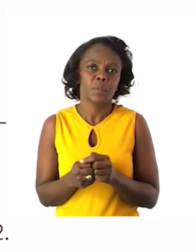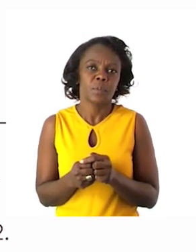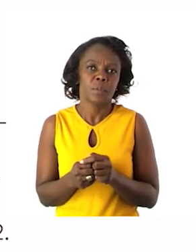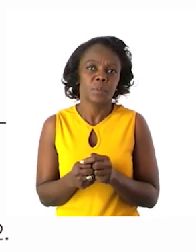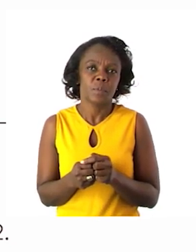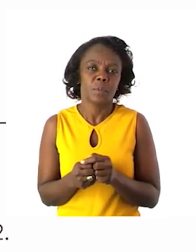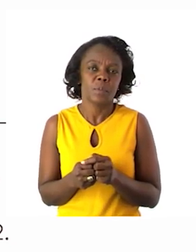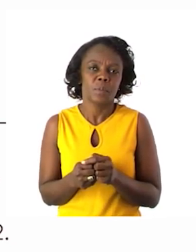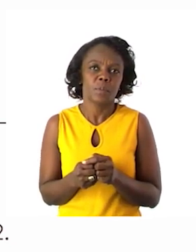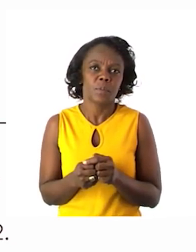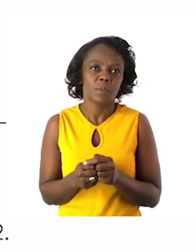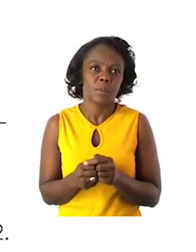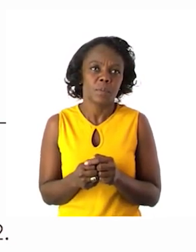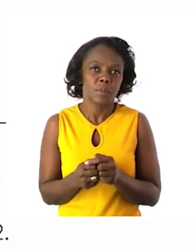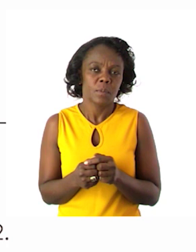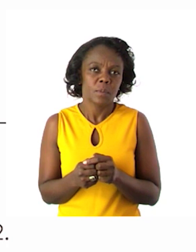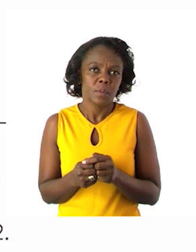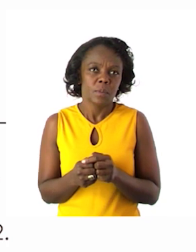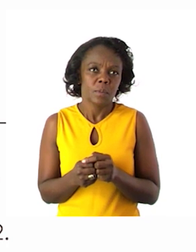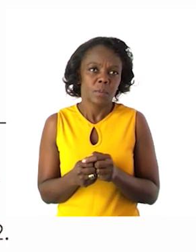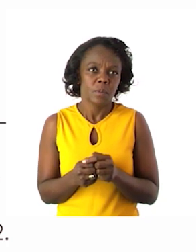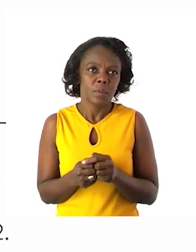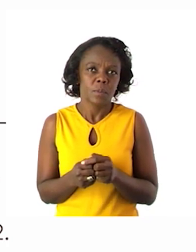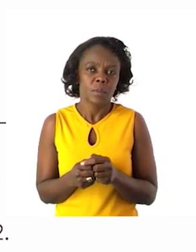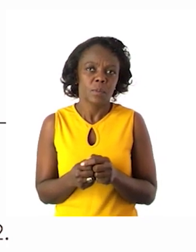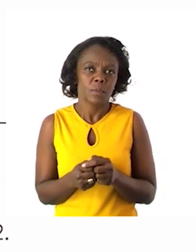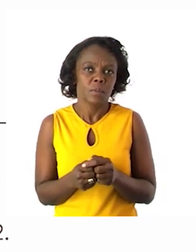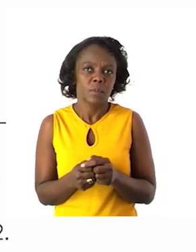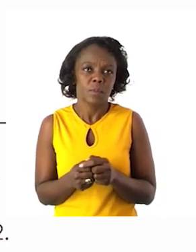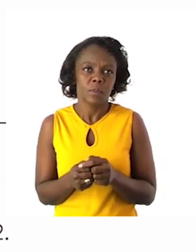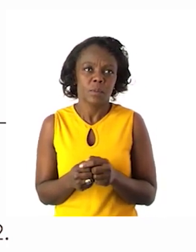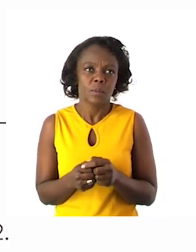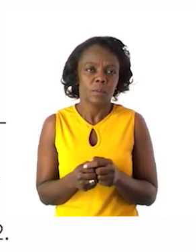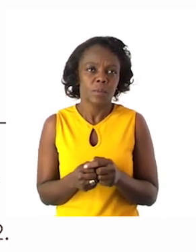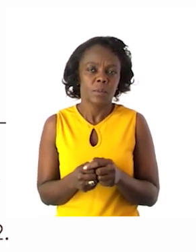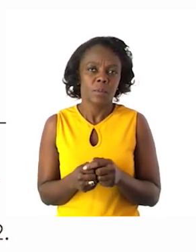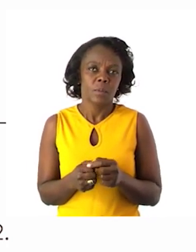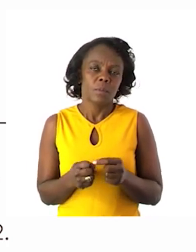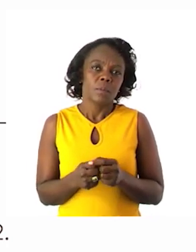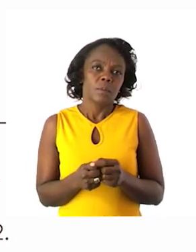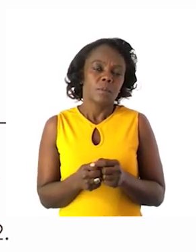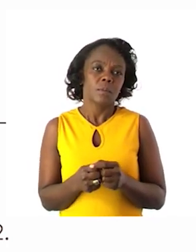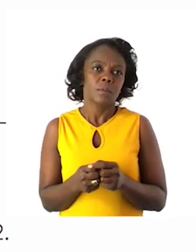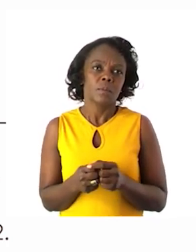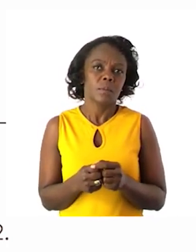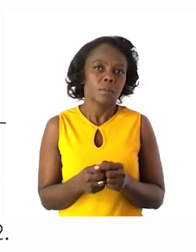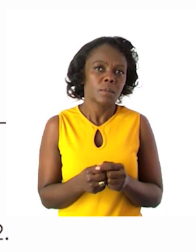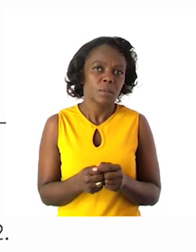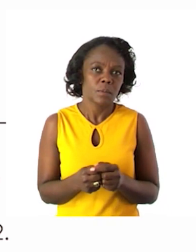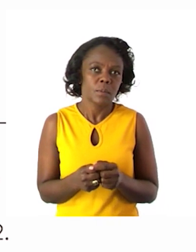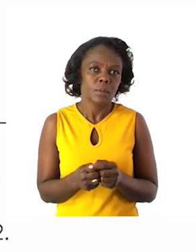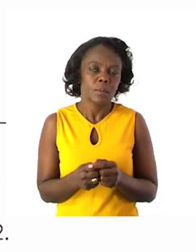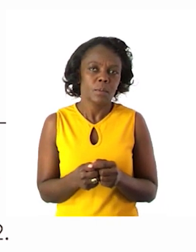simple for us by giving us the 2 last numbers. Therefore the 2 last numbers they will give us